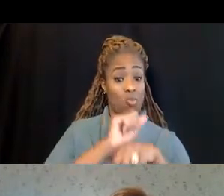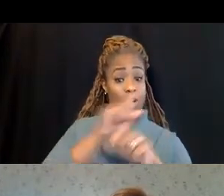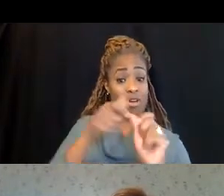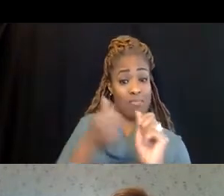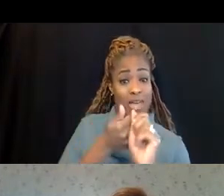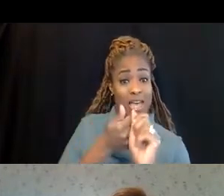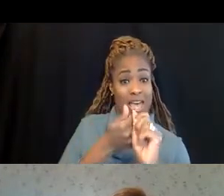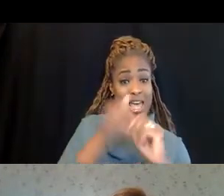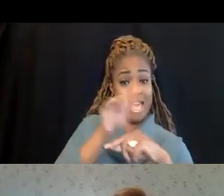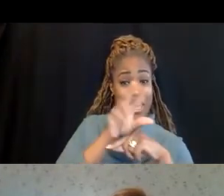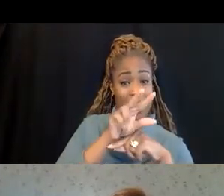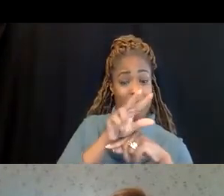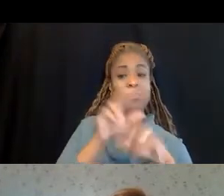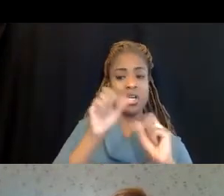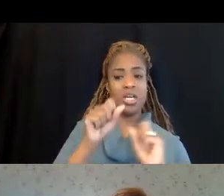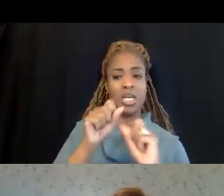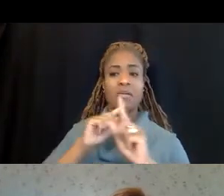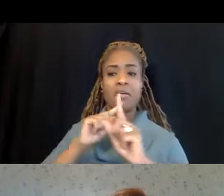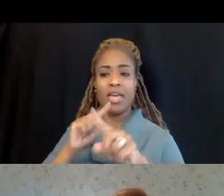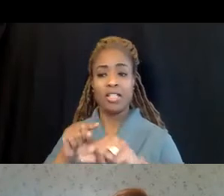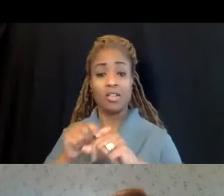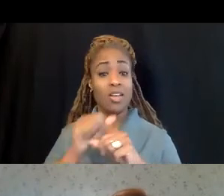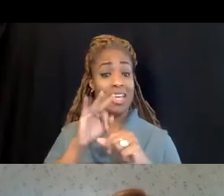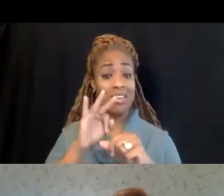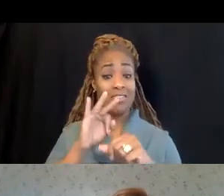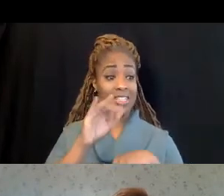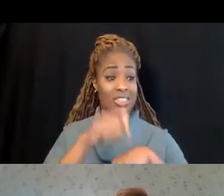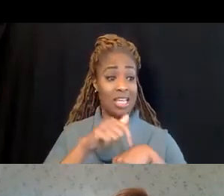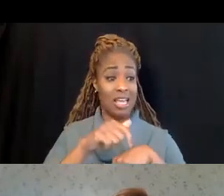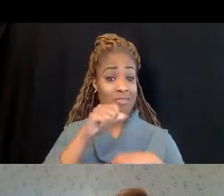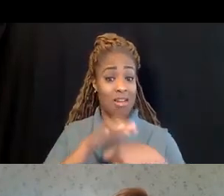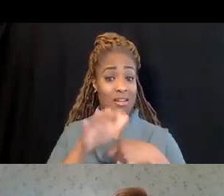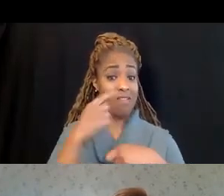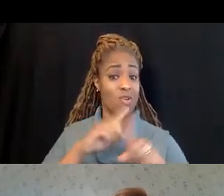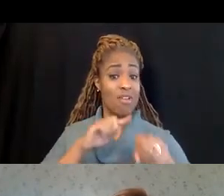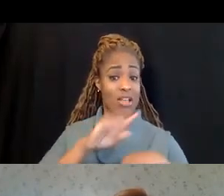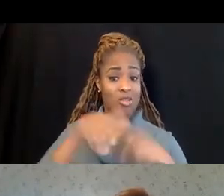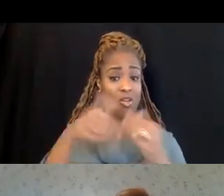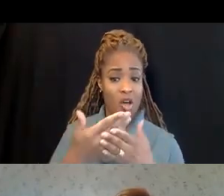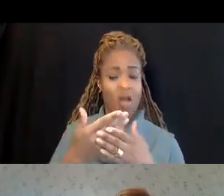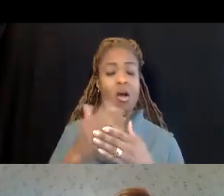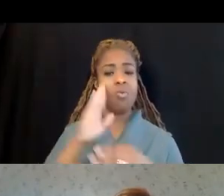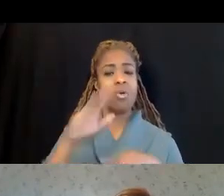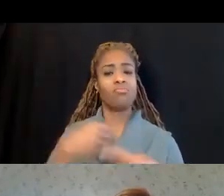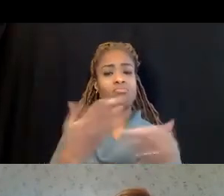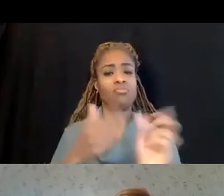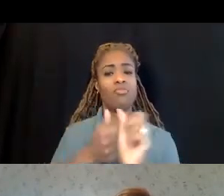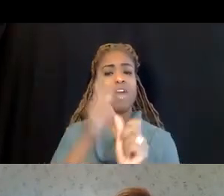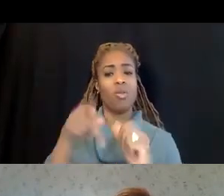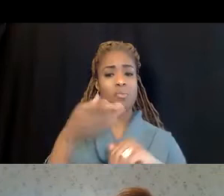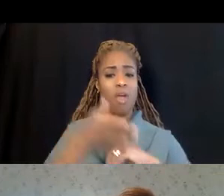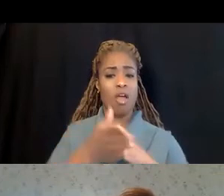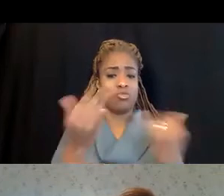If time does not allow to answer all the questions and comments, follow up will be provided after training.